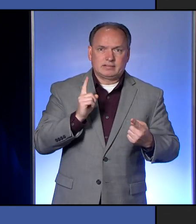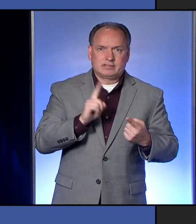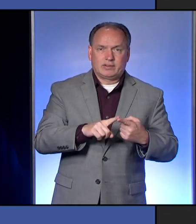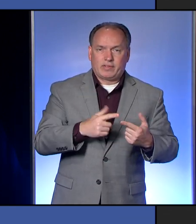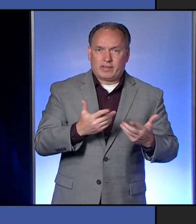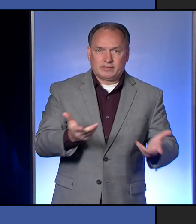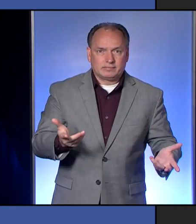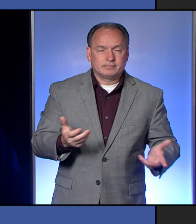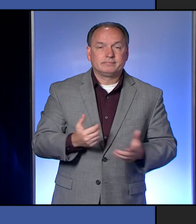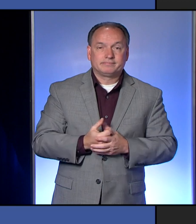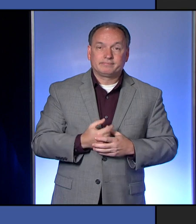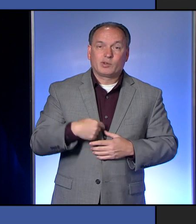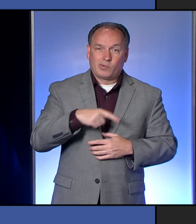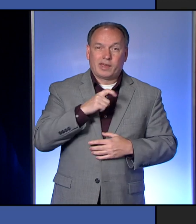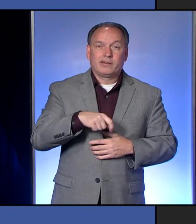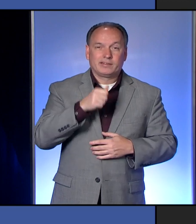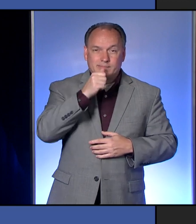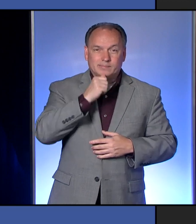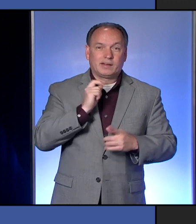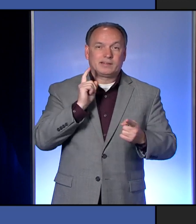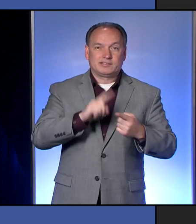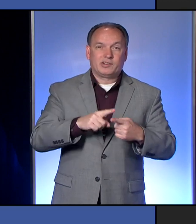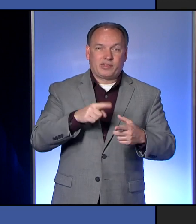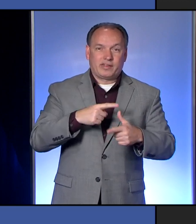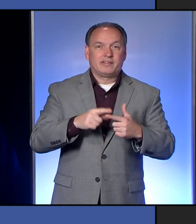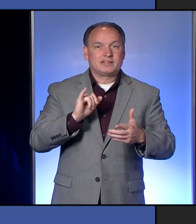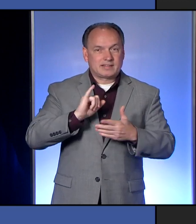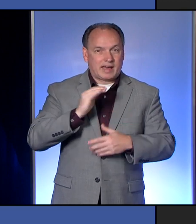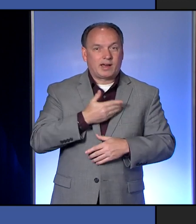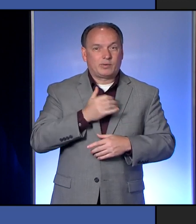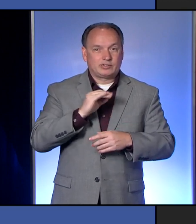We've got to get through till then. This is our job.